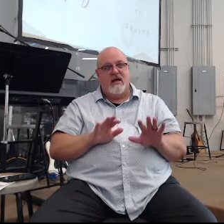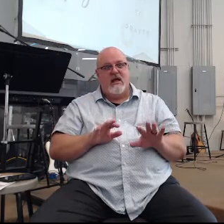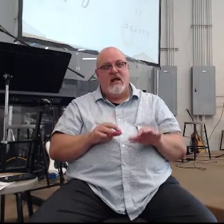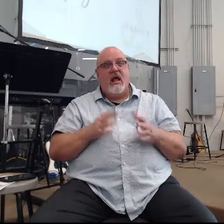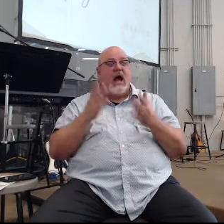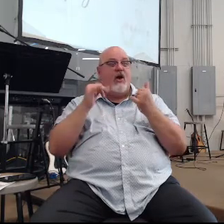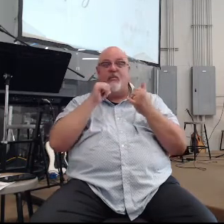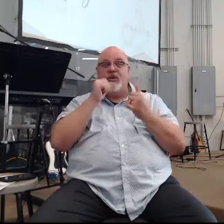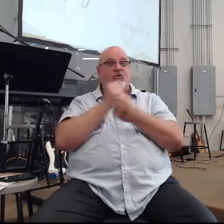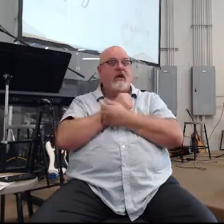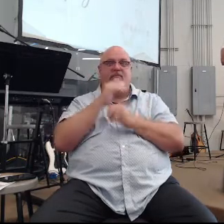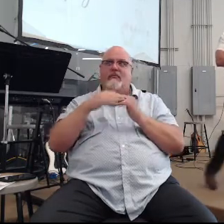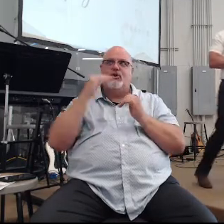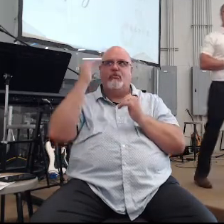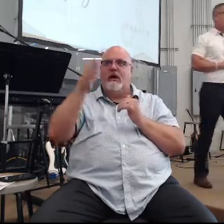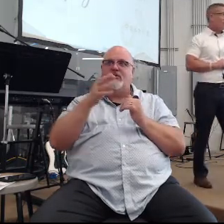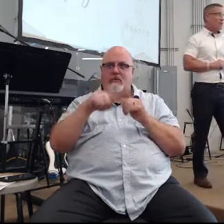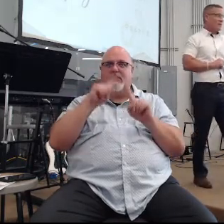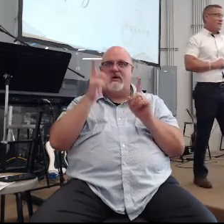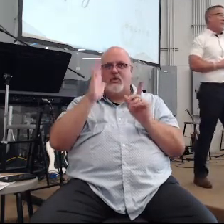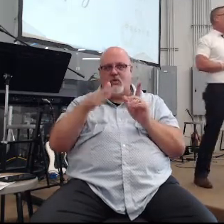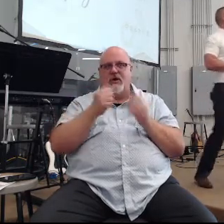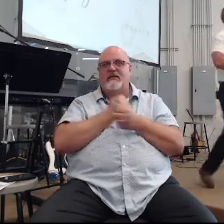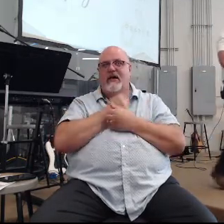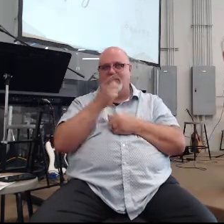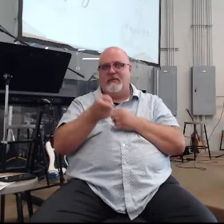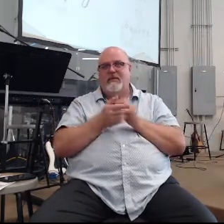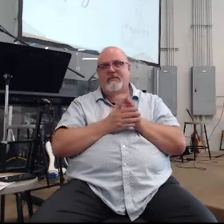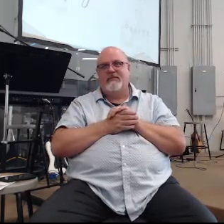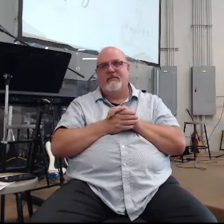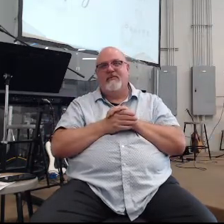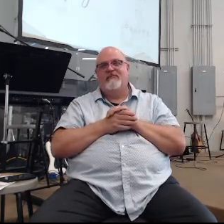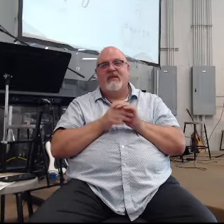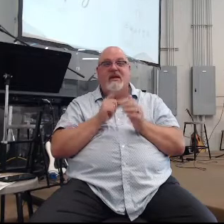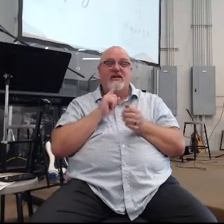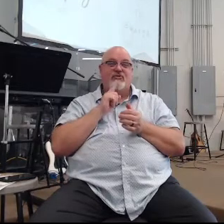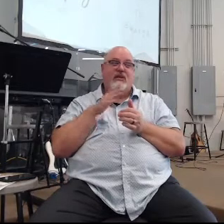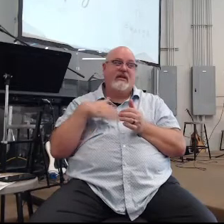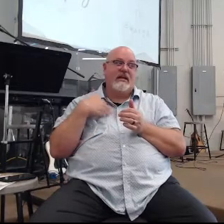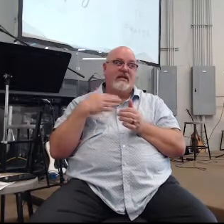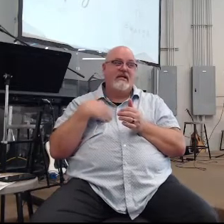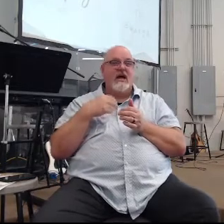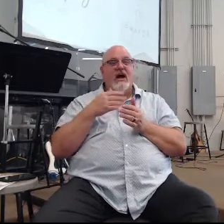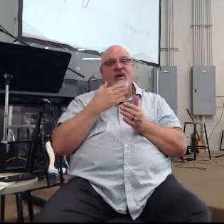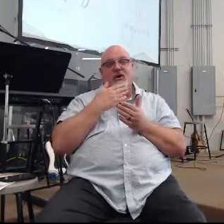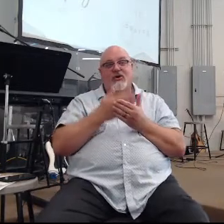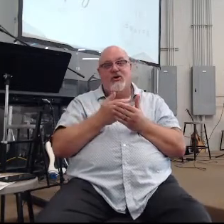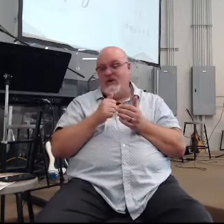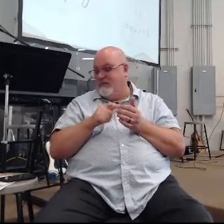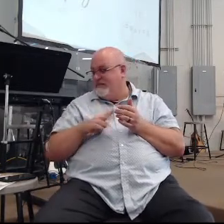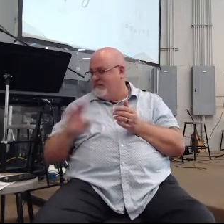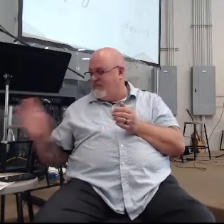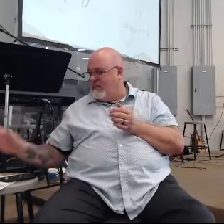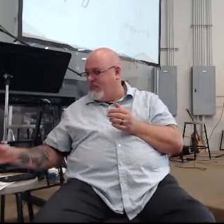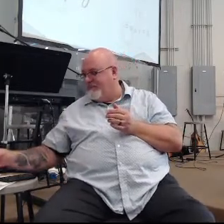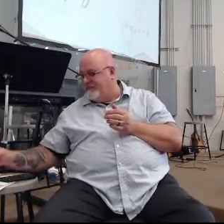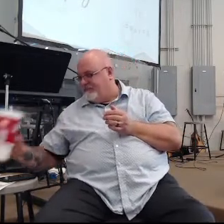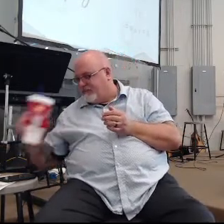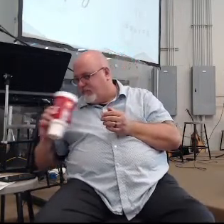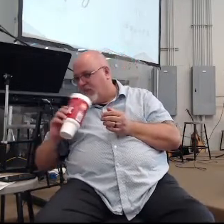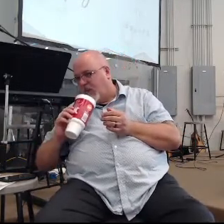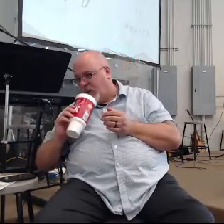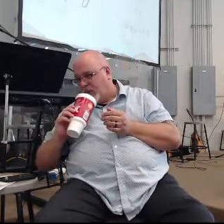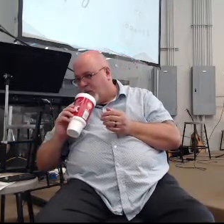much but you're going to love him really, really, really dynamic young theologian I guess I would say and he's not that young but